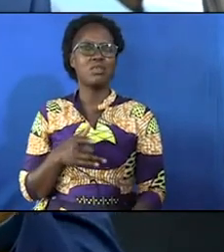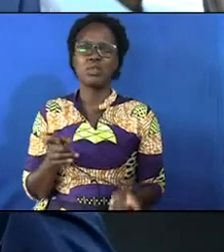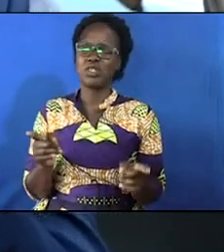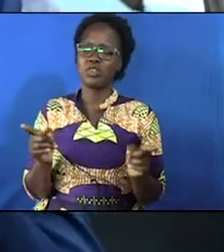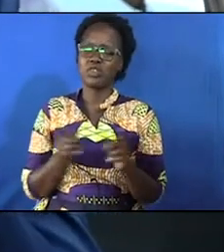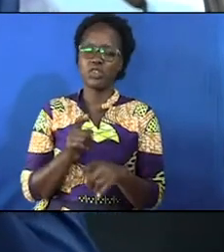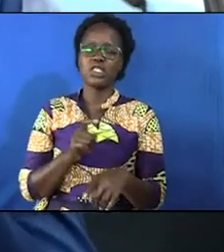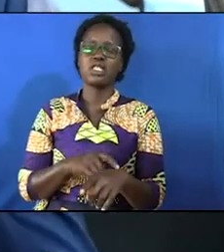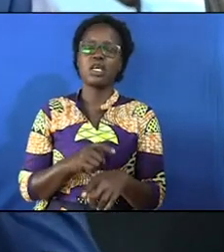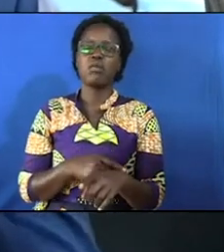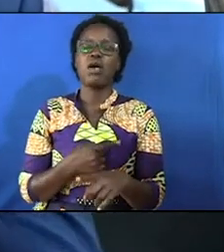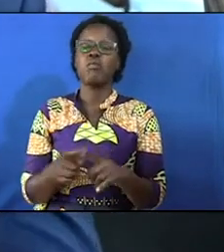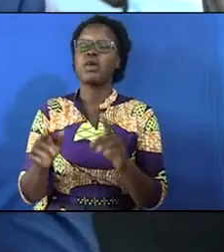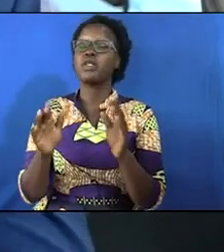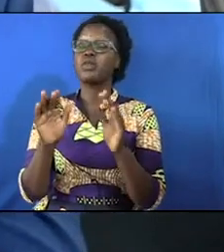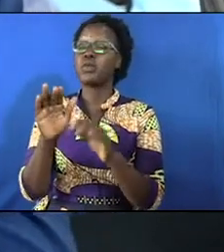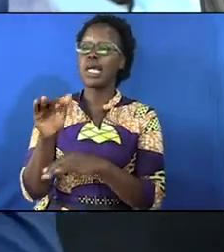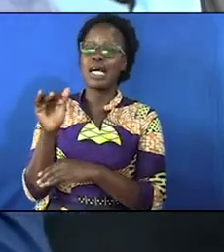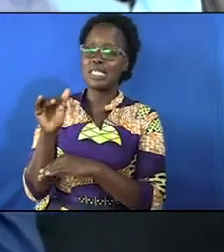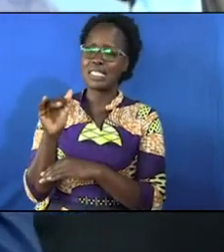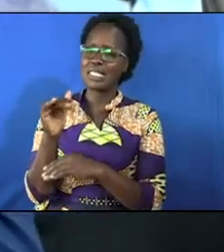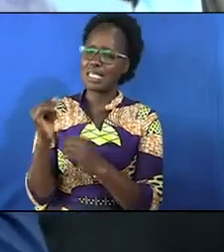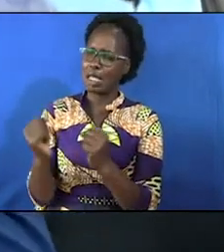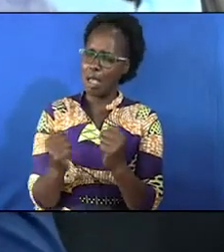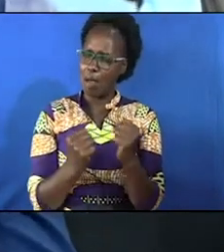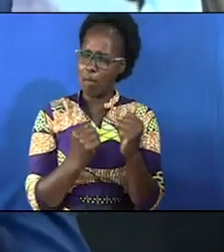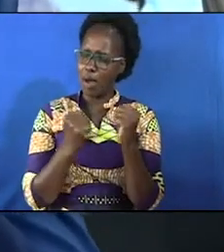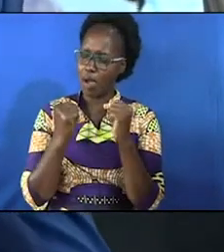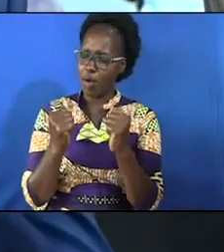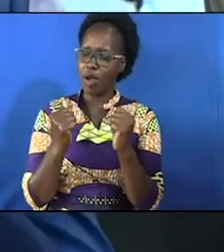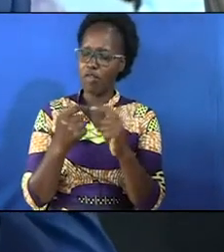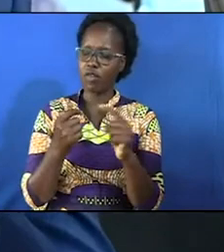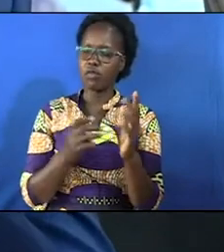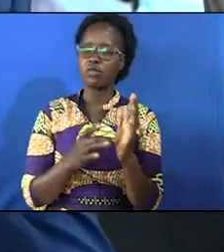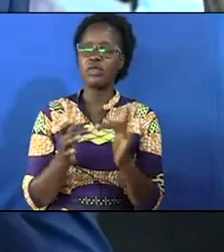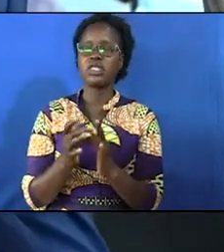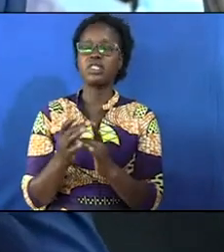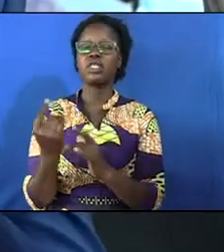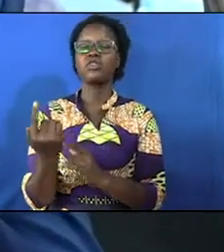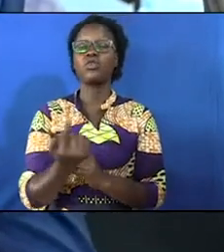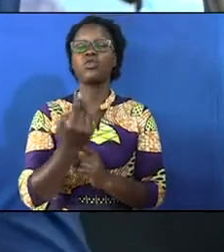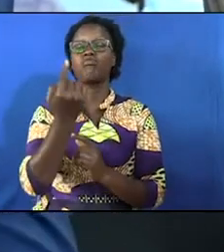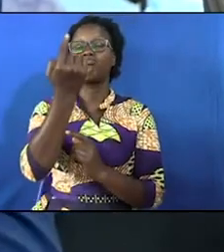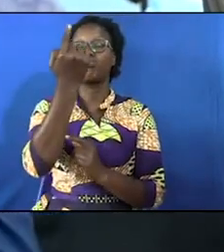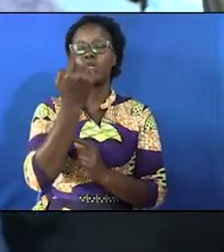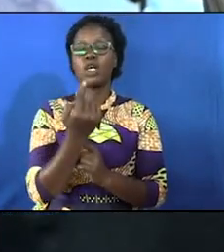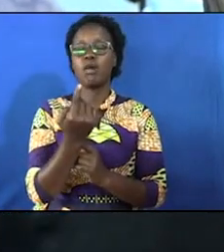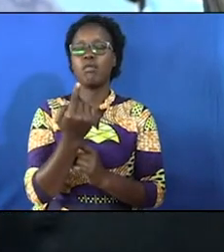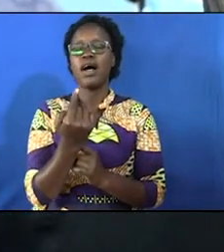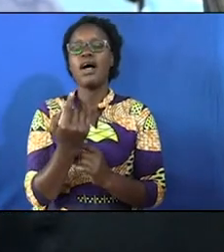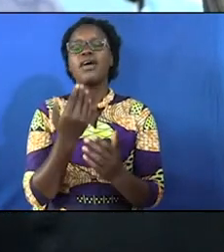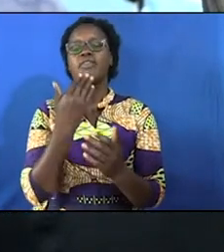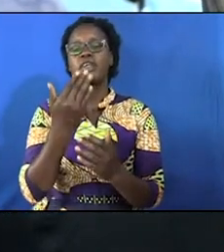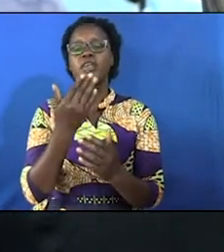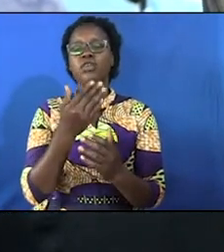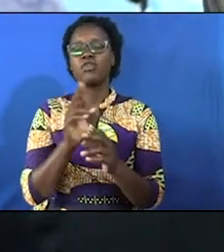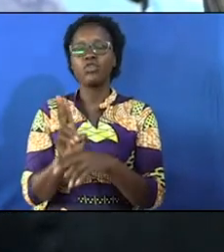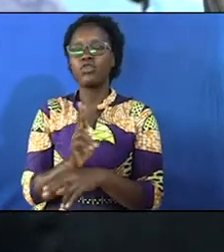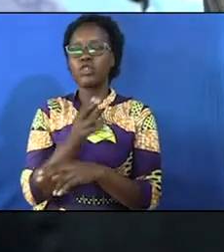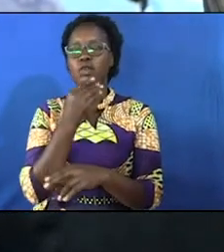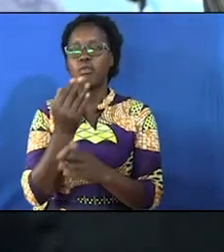for a short time but we asking a staying power that only comes from jesus thank you for using your man servant